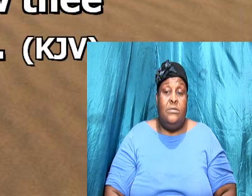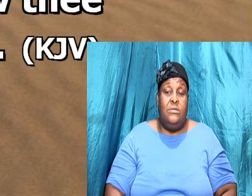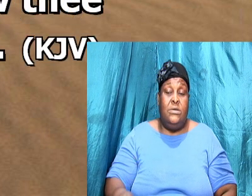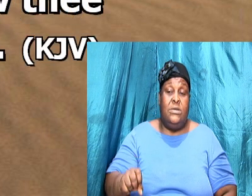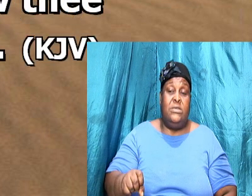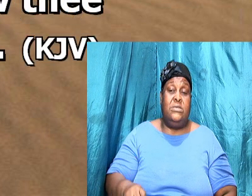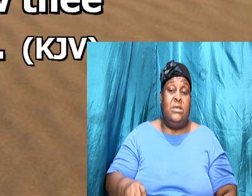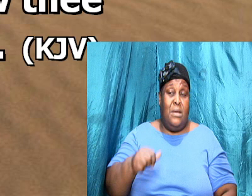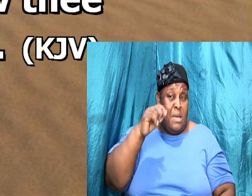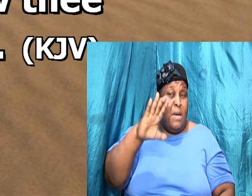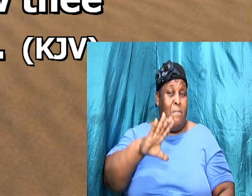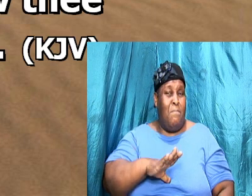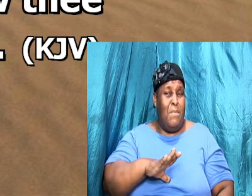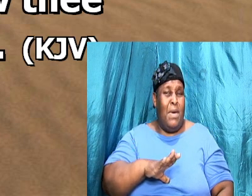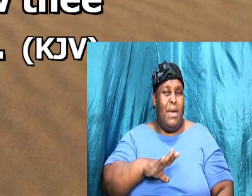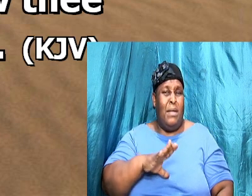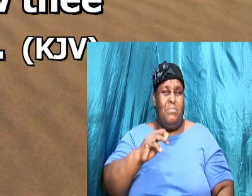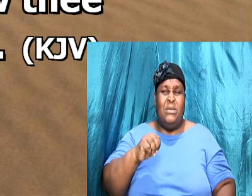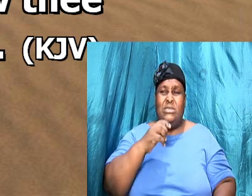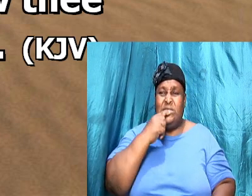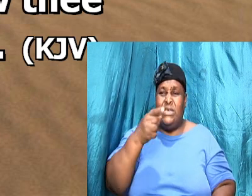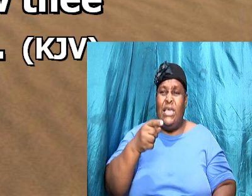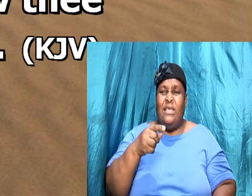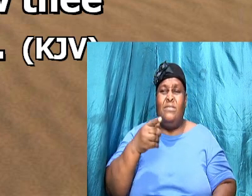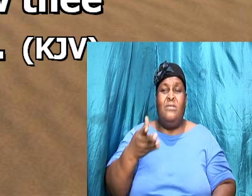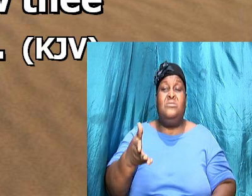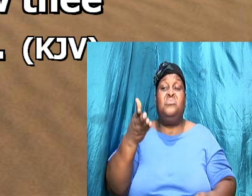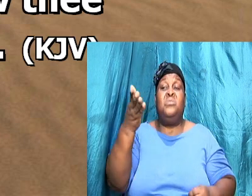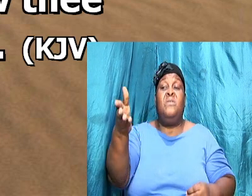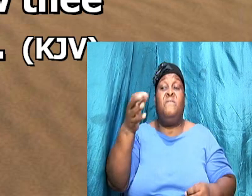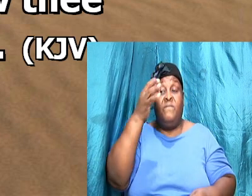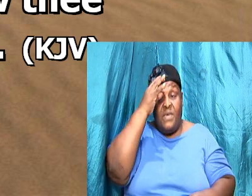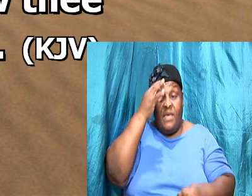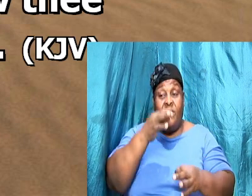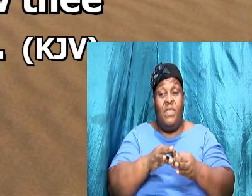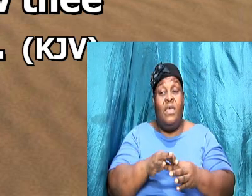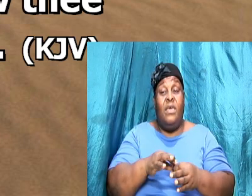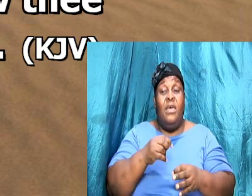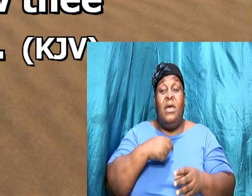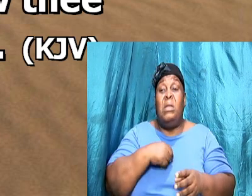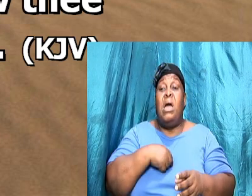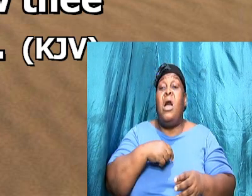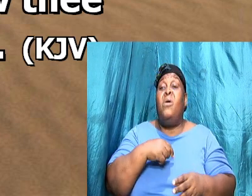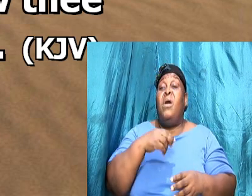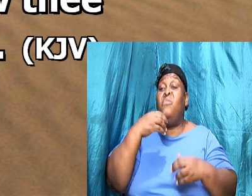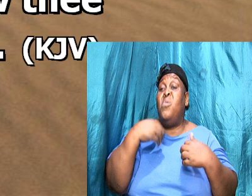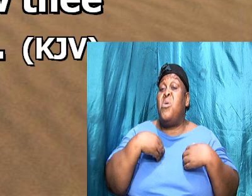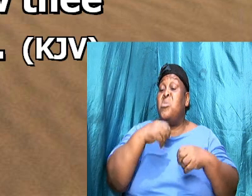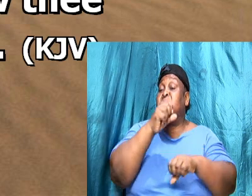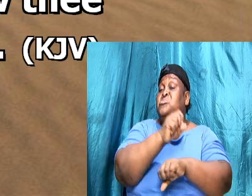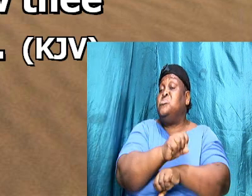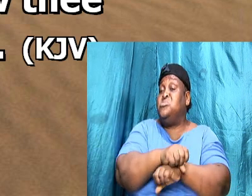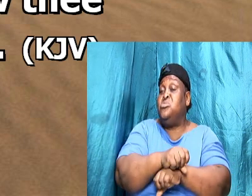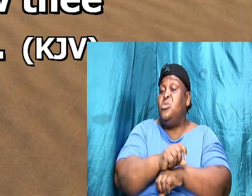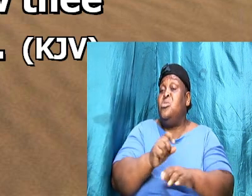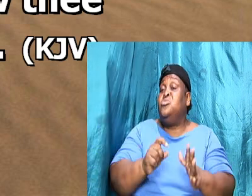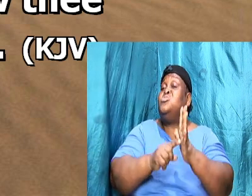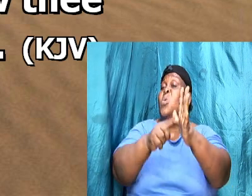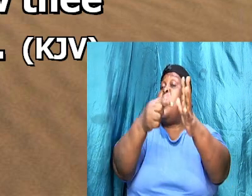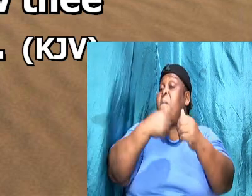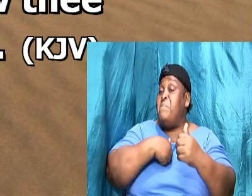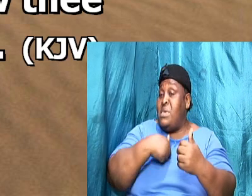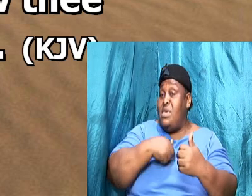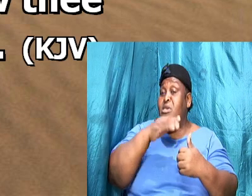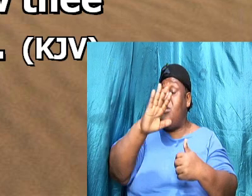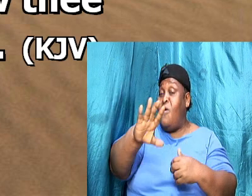yeah a man may say thou has faith and I have works show